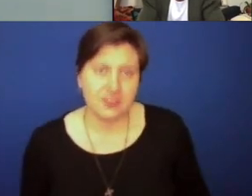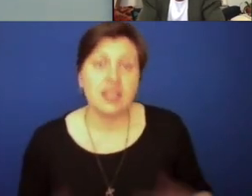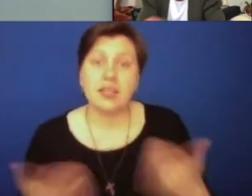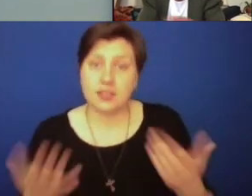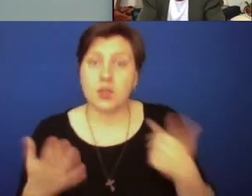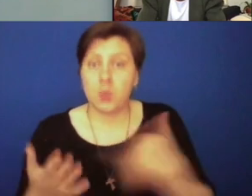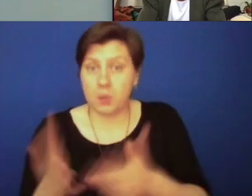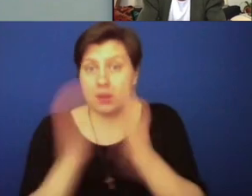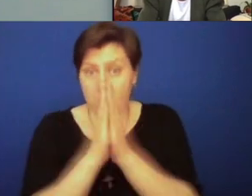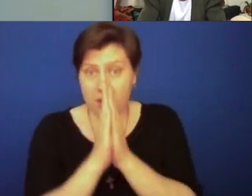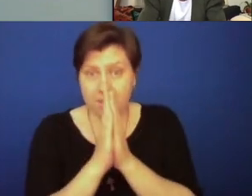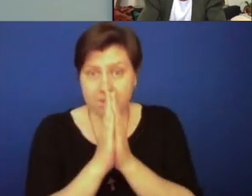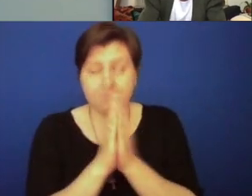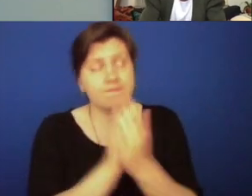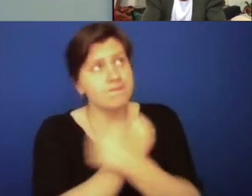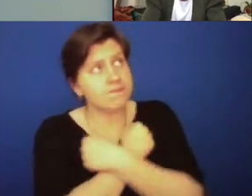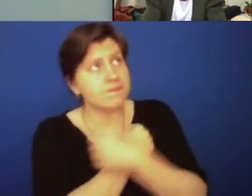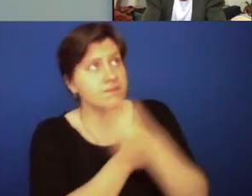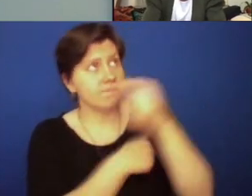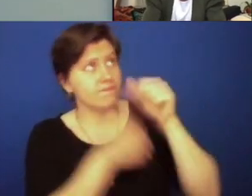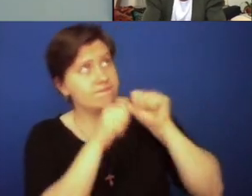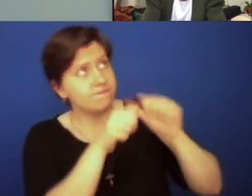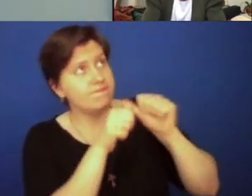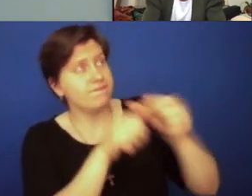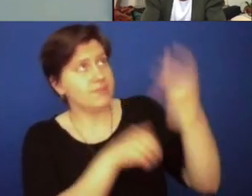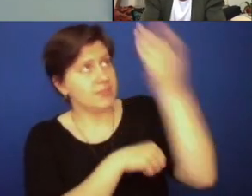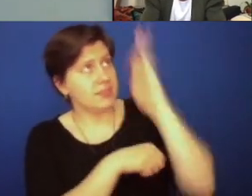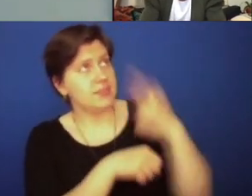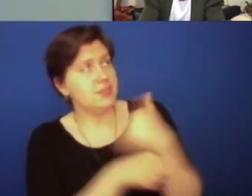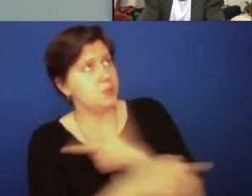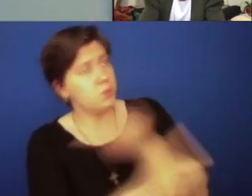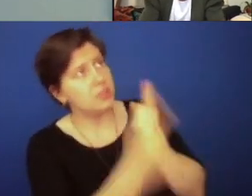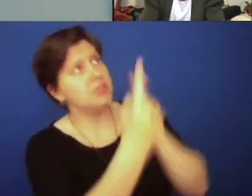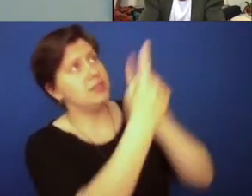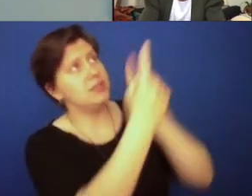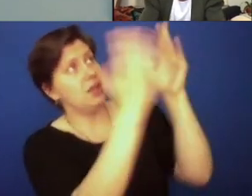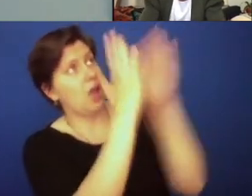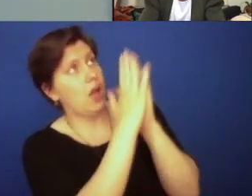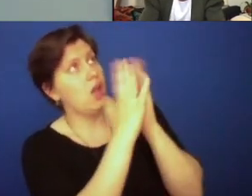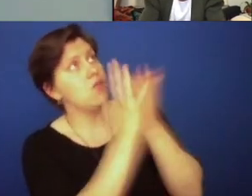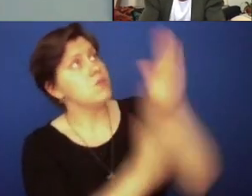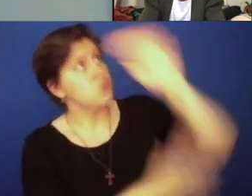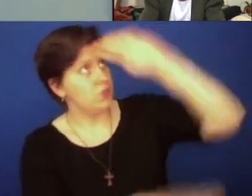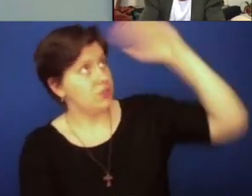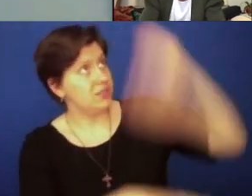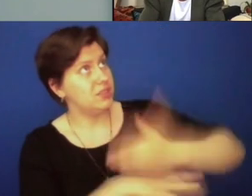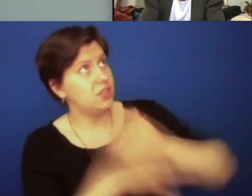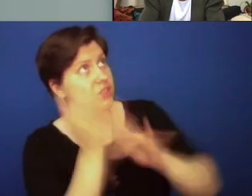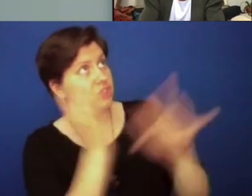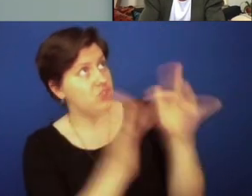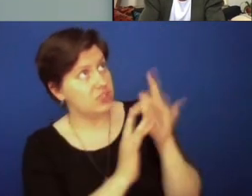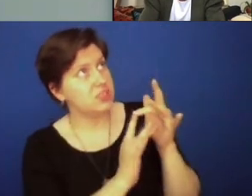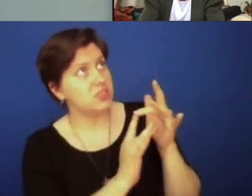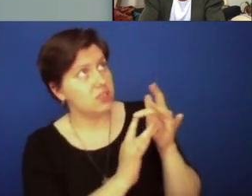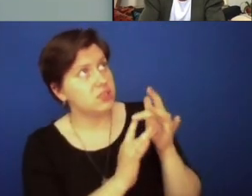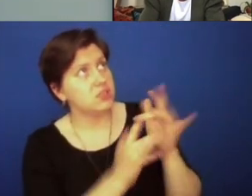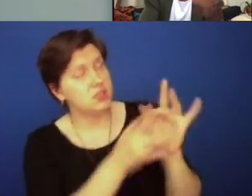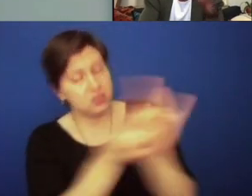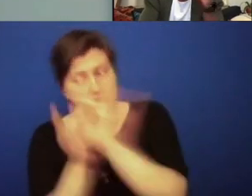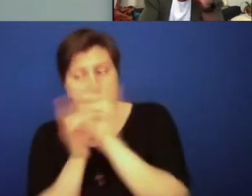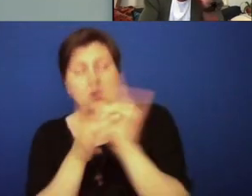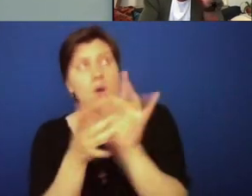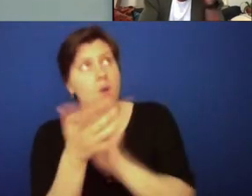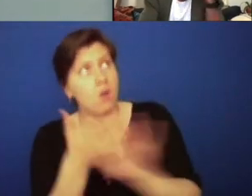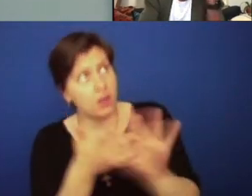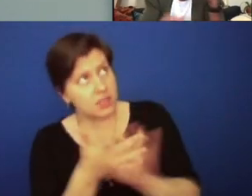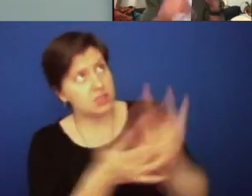And so let us pray. Loving and faithful God, we come to you, Father, to ask that through your Son, Jesus, and in